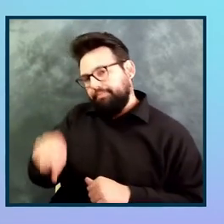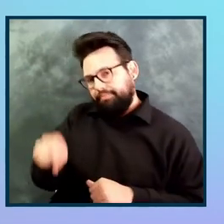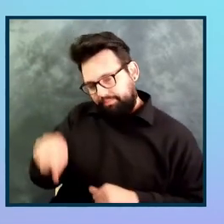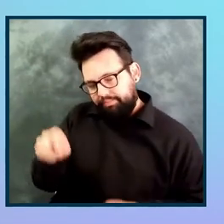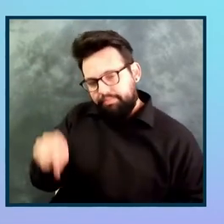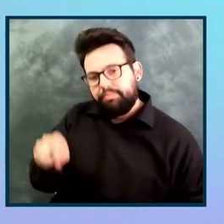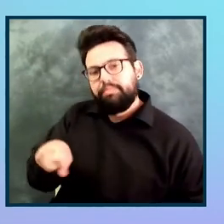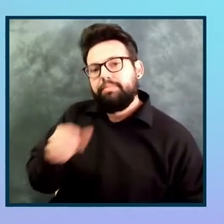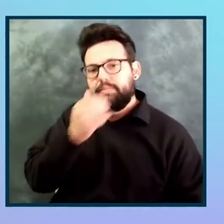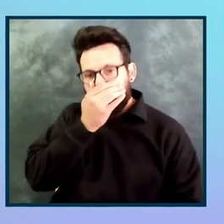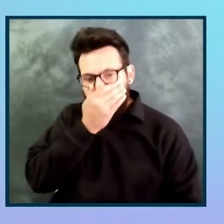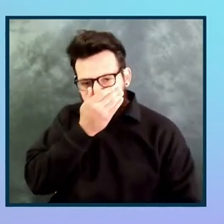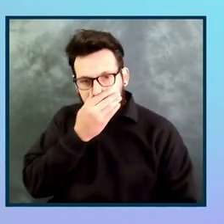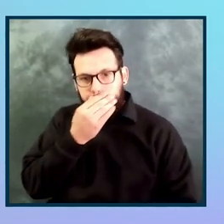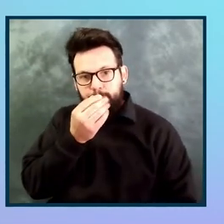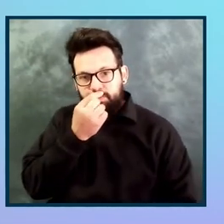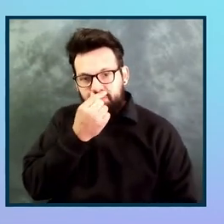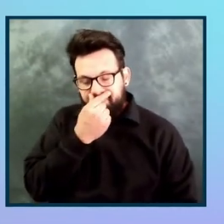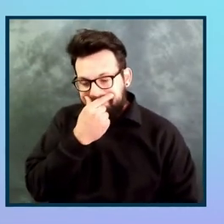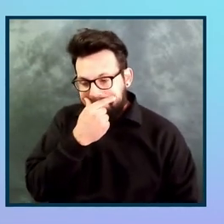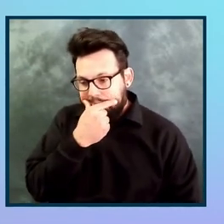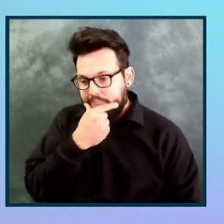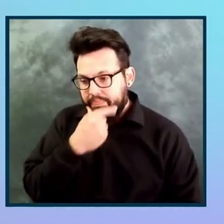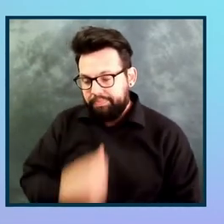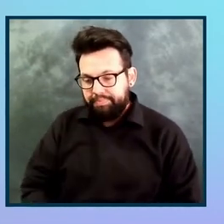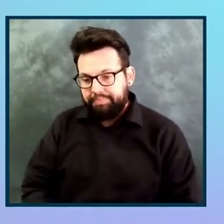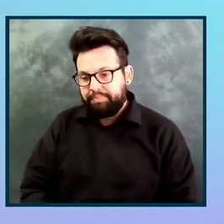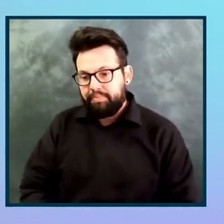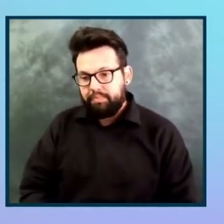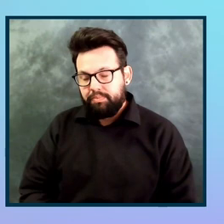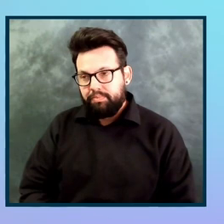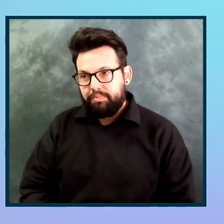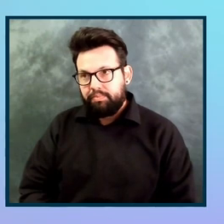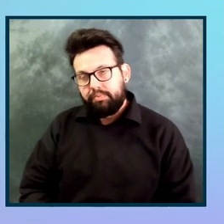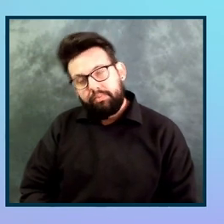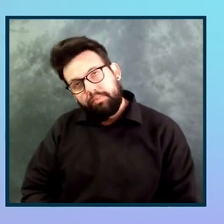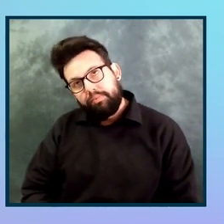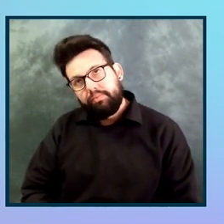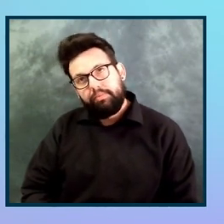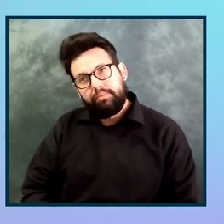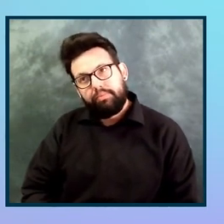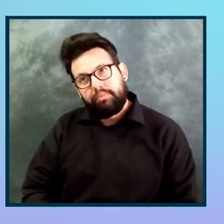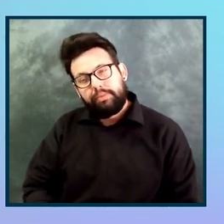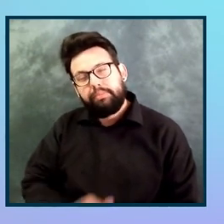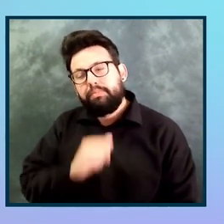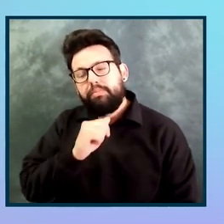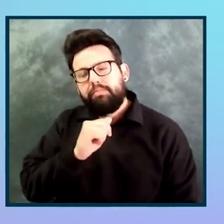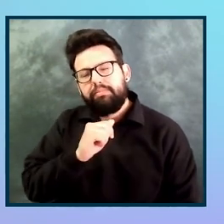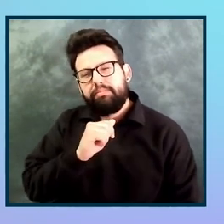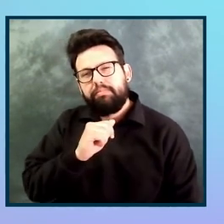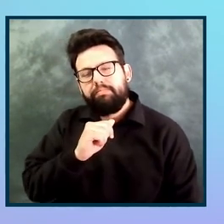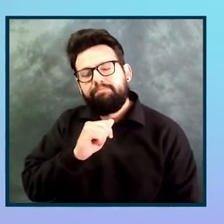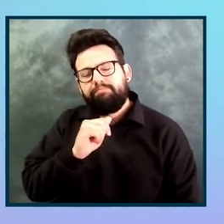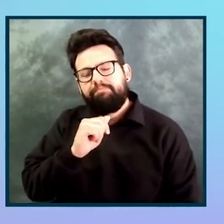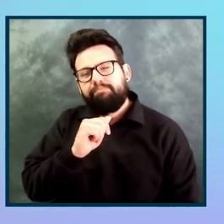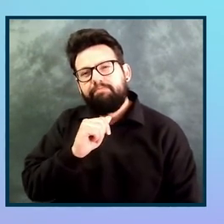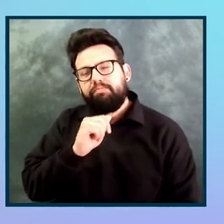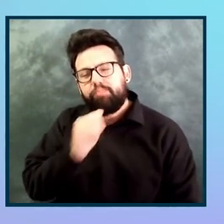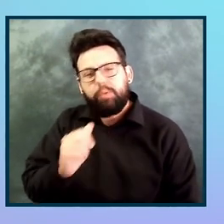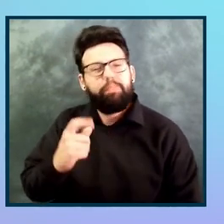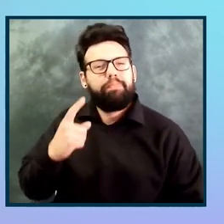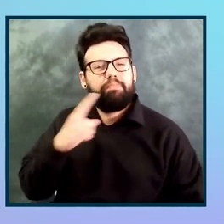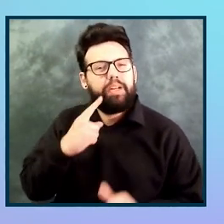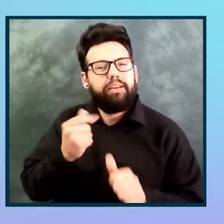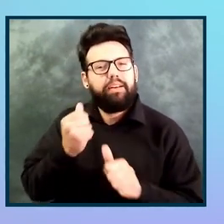So I'm not sure that everybody has the kind of collaborative work environment